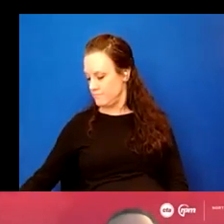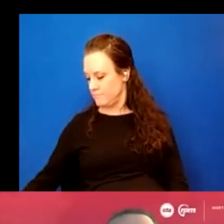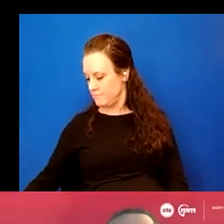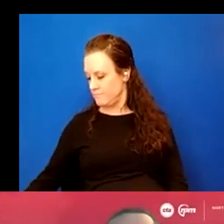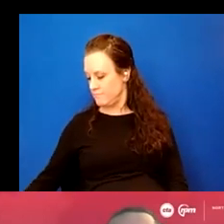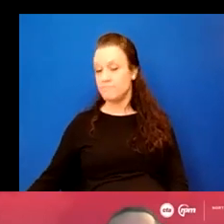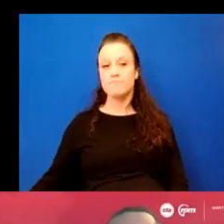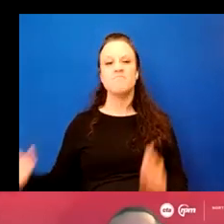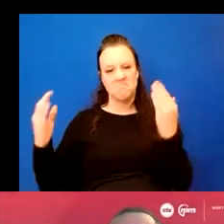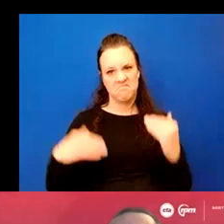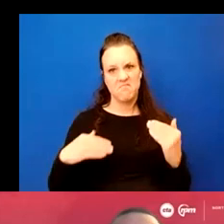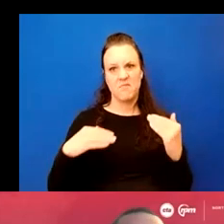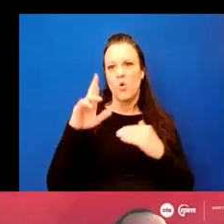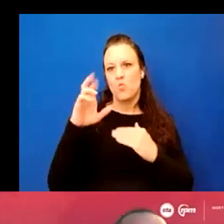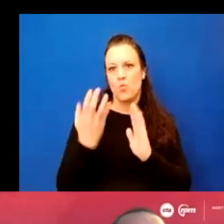impacts. The next slide, please.